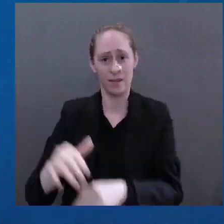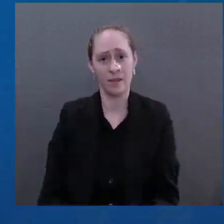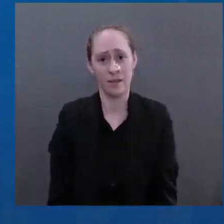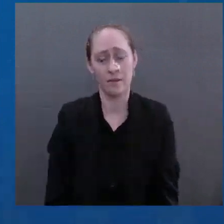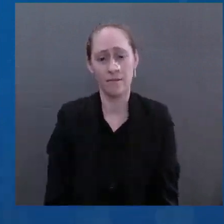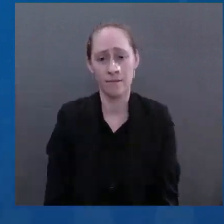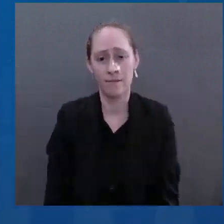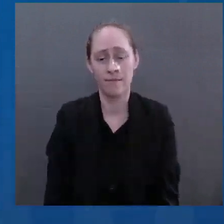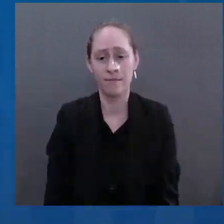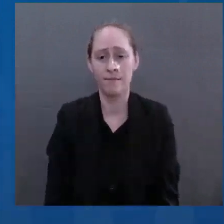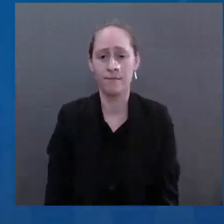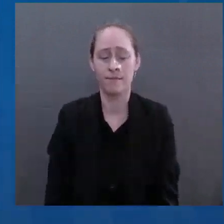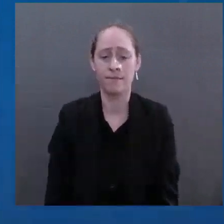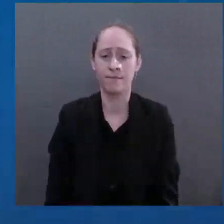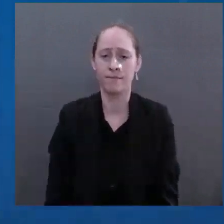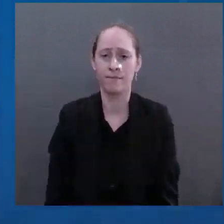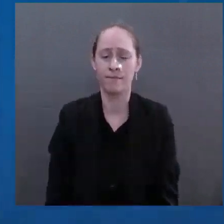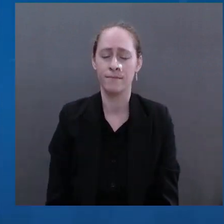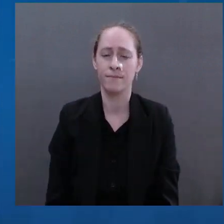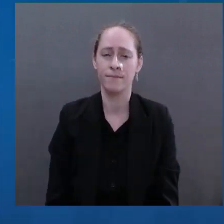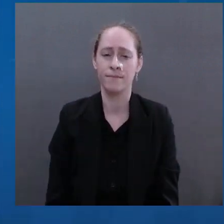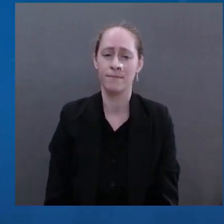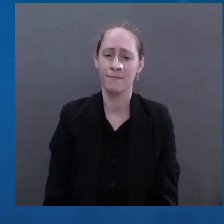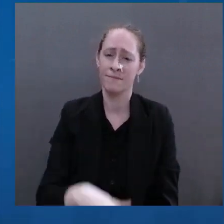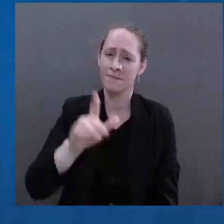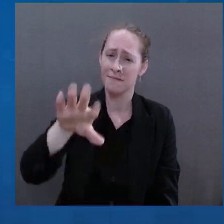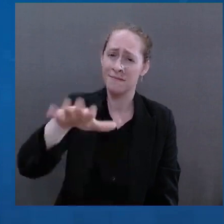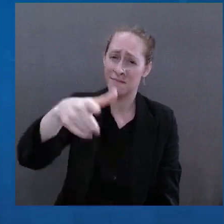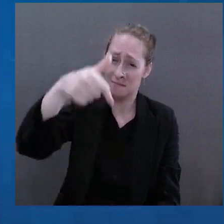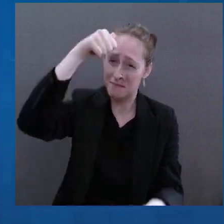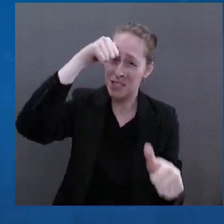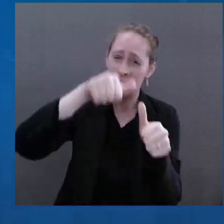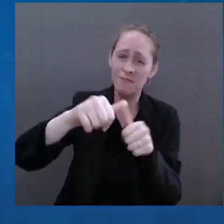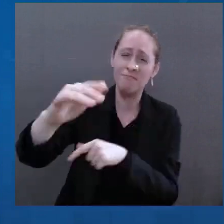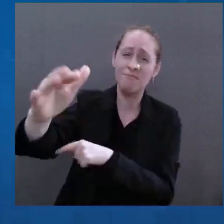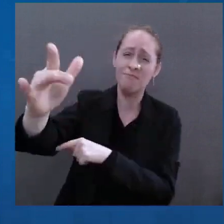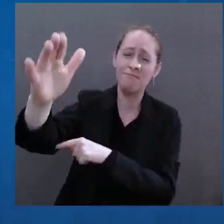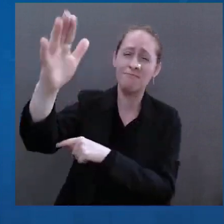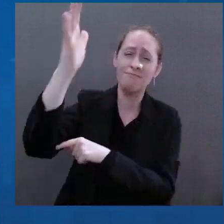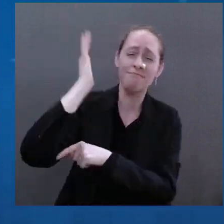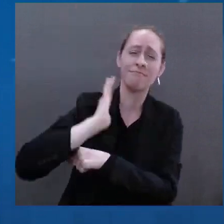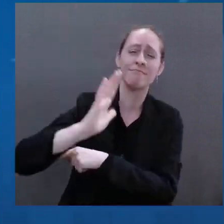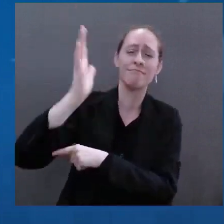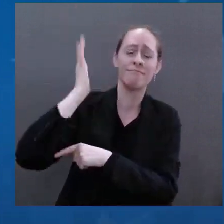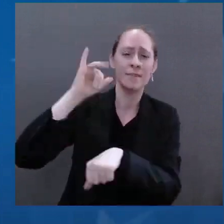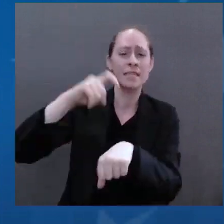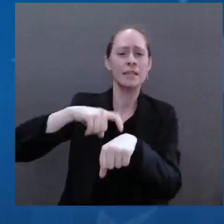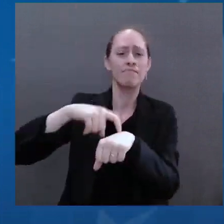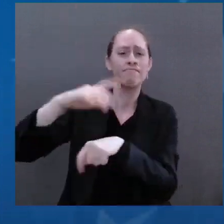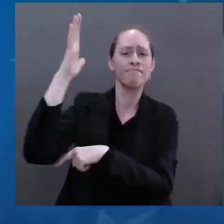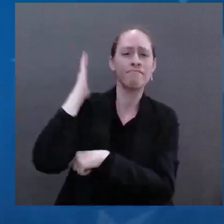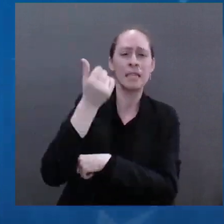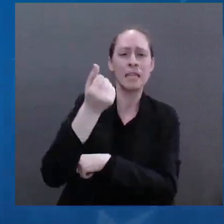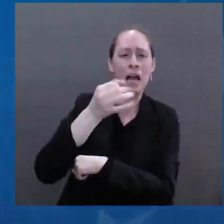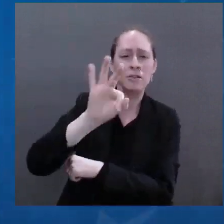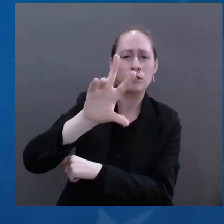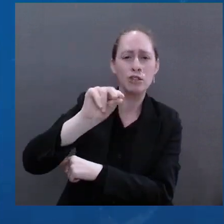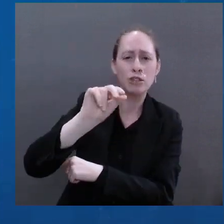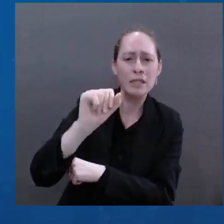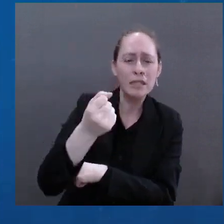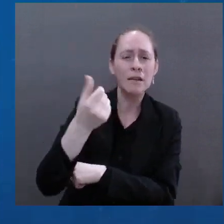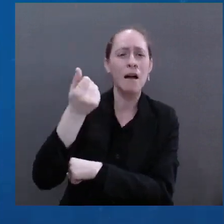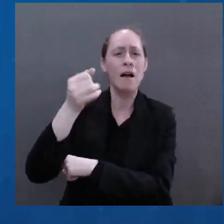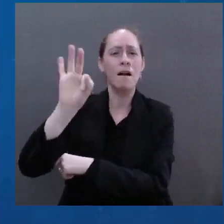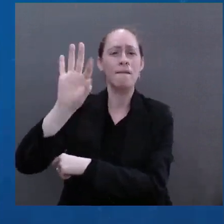in the late 30s and 40s, a situation of World War II, still fresh in the minds of many grandparents